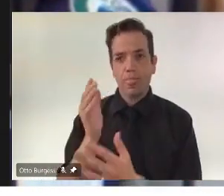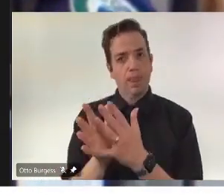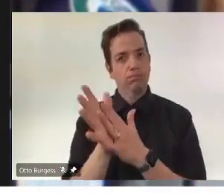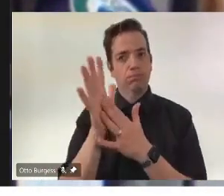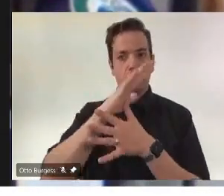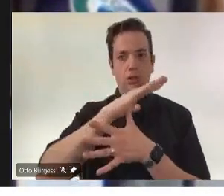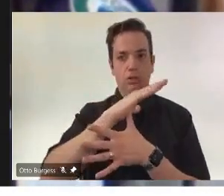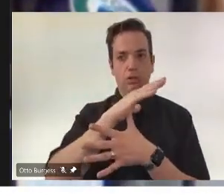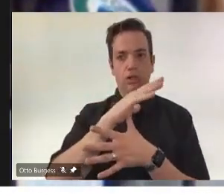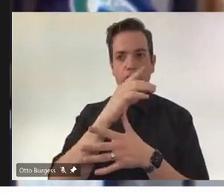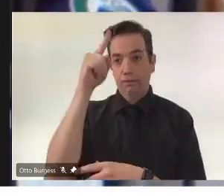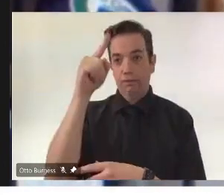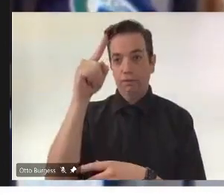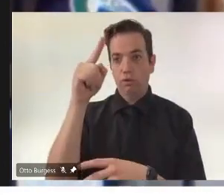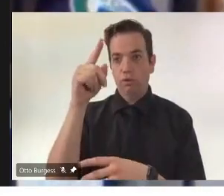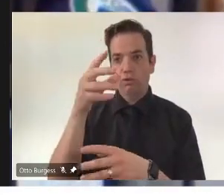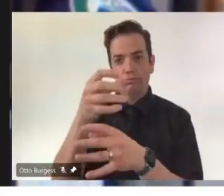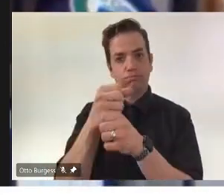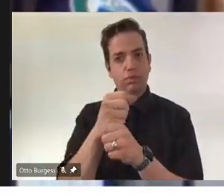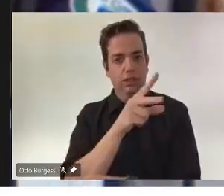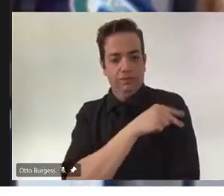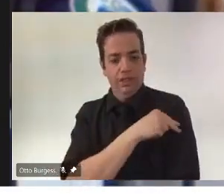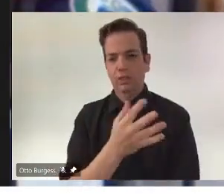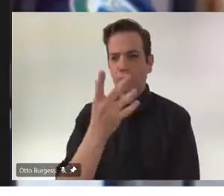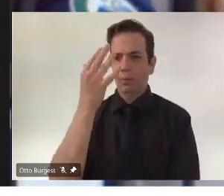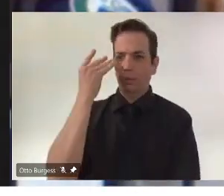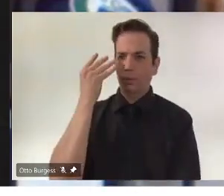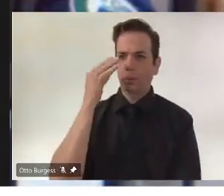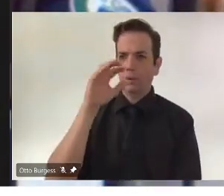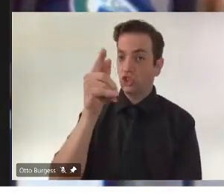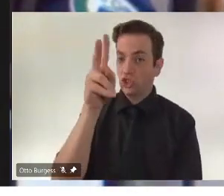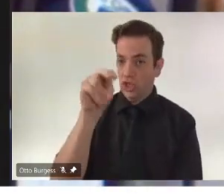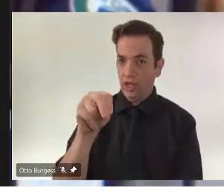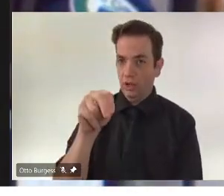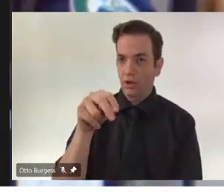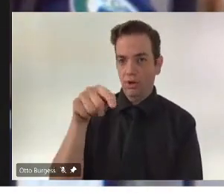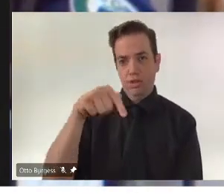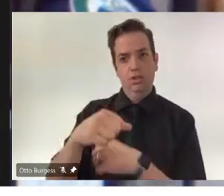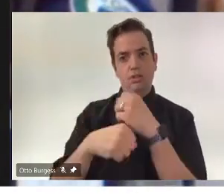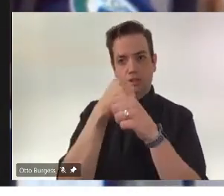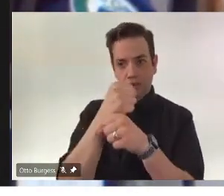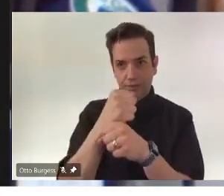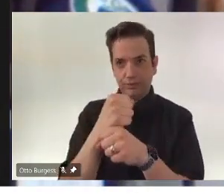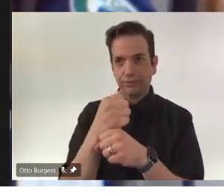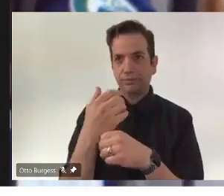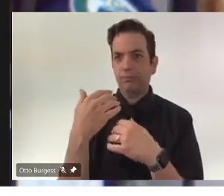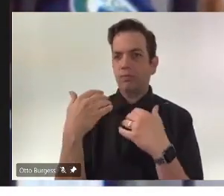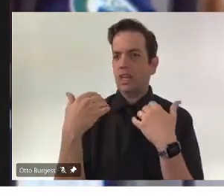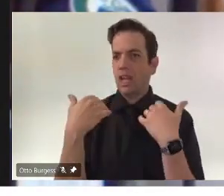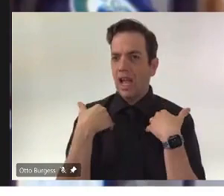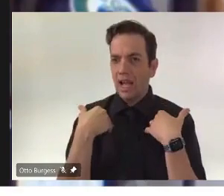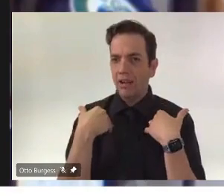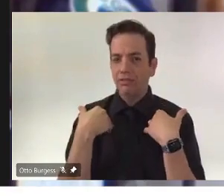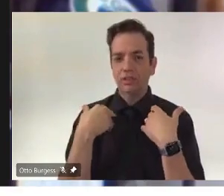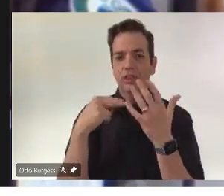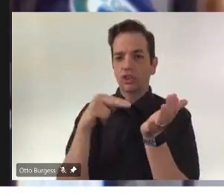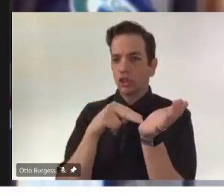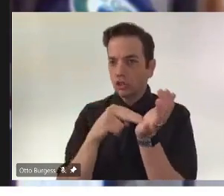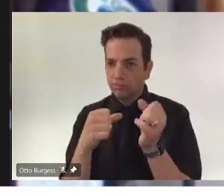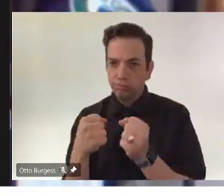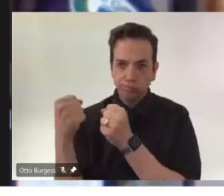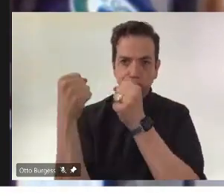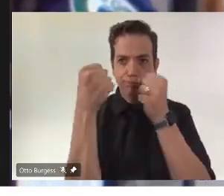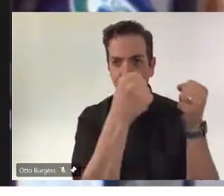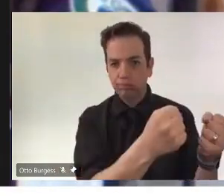back in January. Mobile clinics visited every long-term care home and personal care home in the province, delivering not just